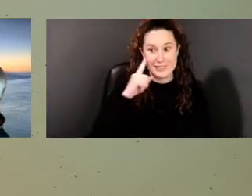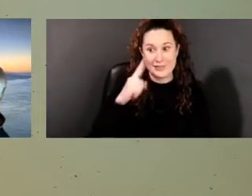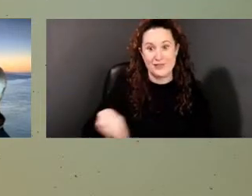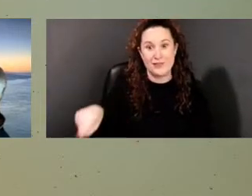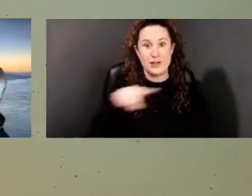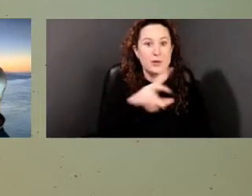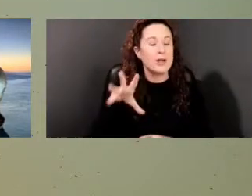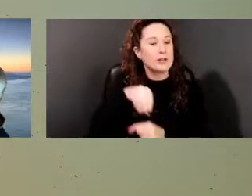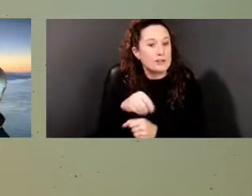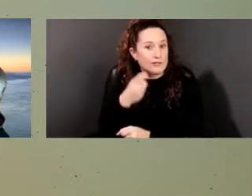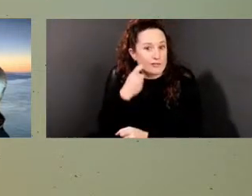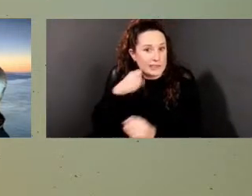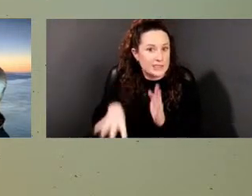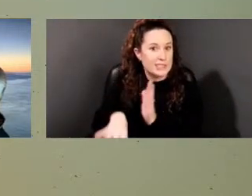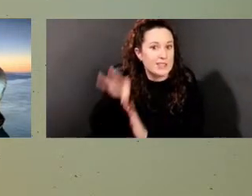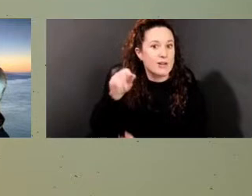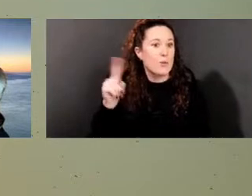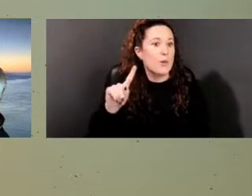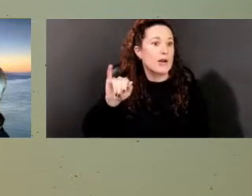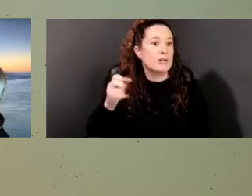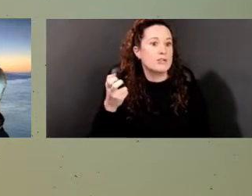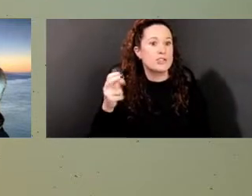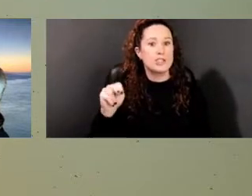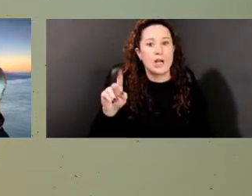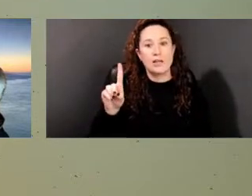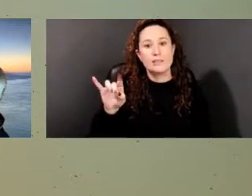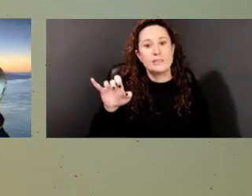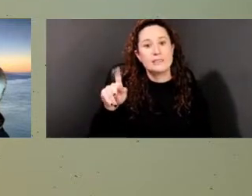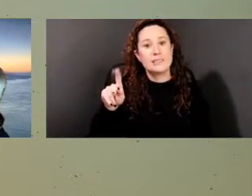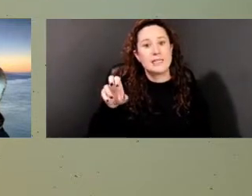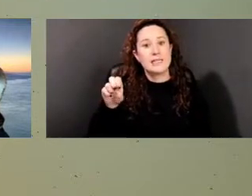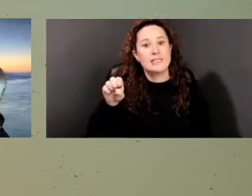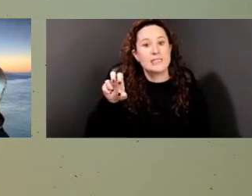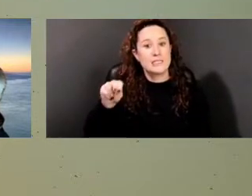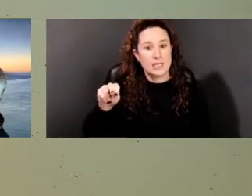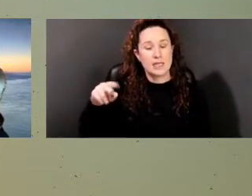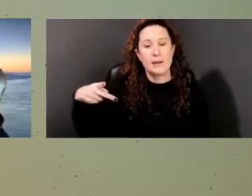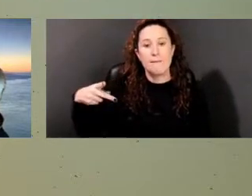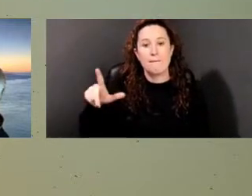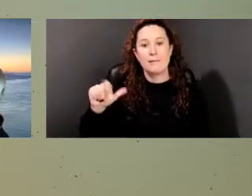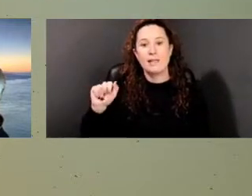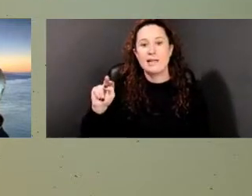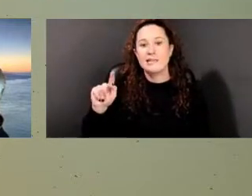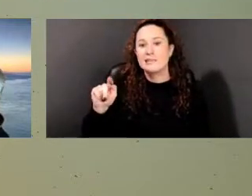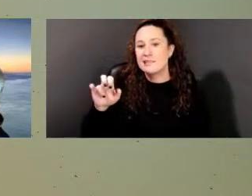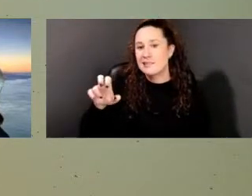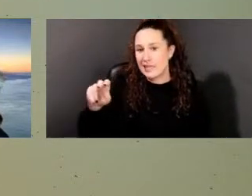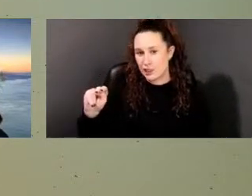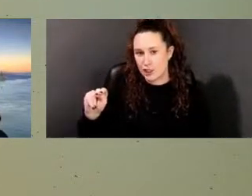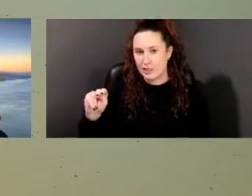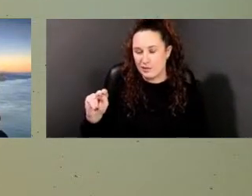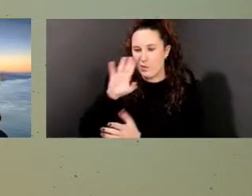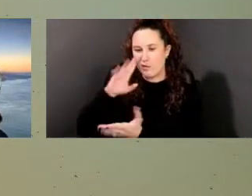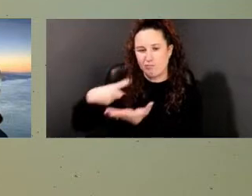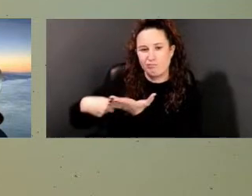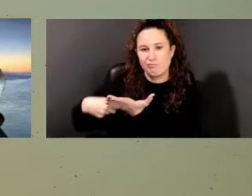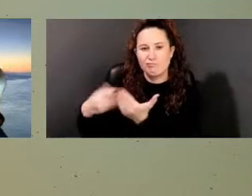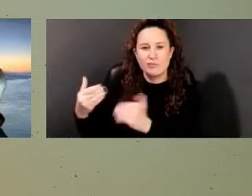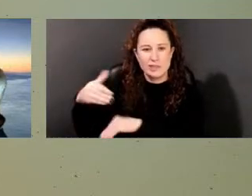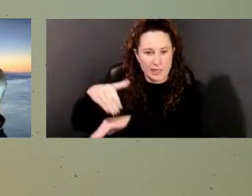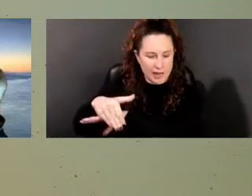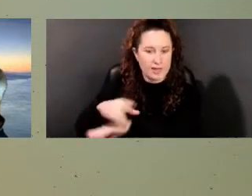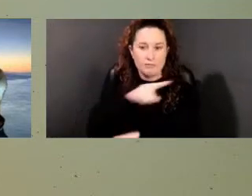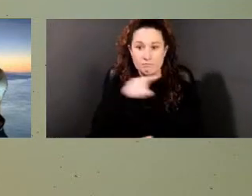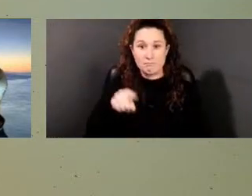John Dickinson plantation. And, of course, the purpose of our panel discussion and presentations tonight is to help bring